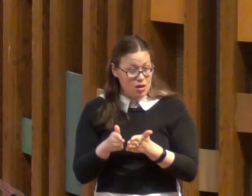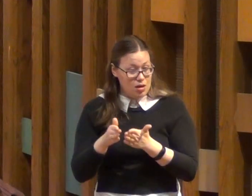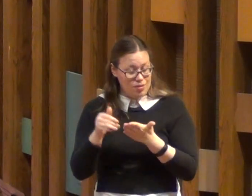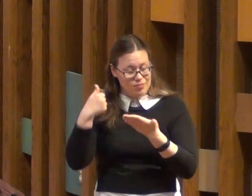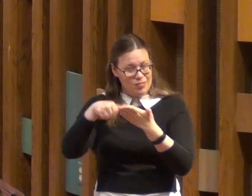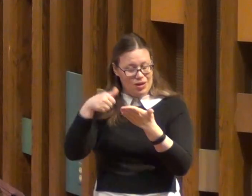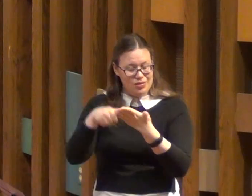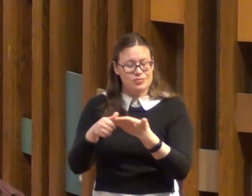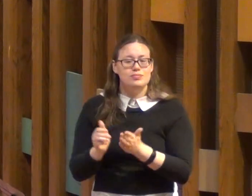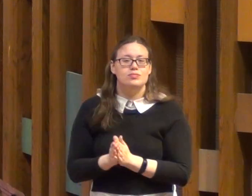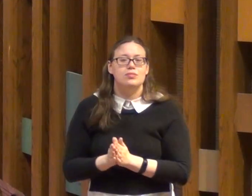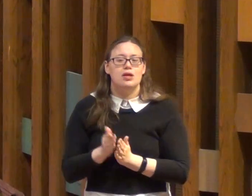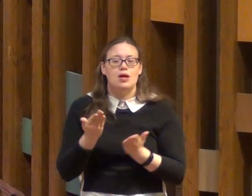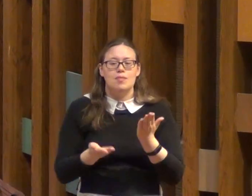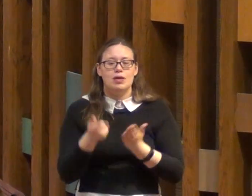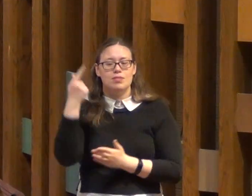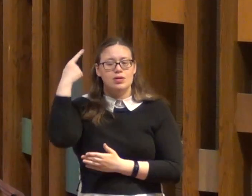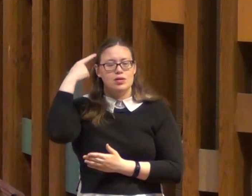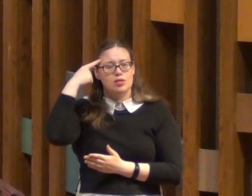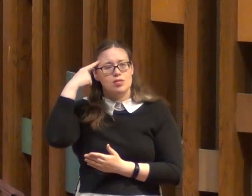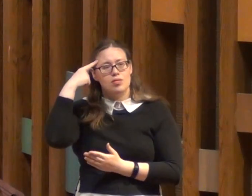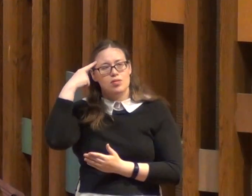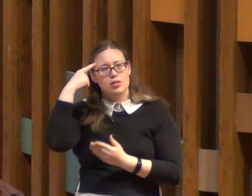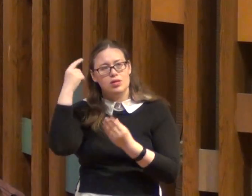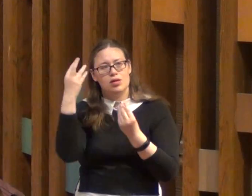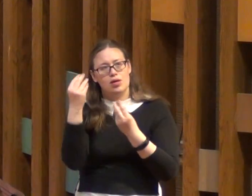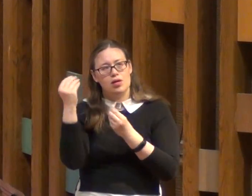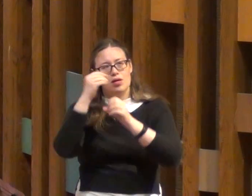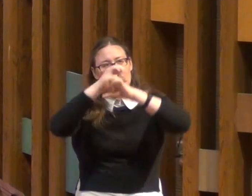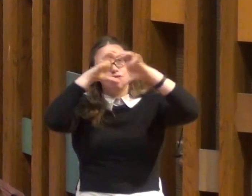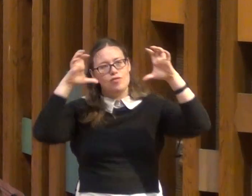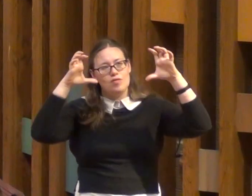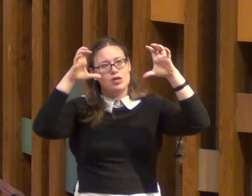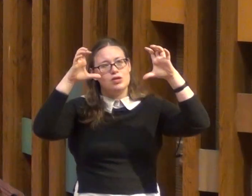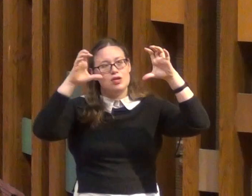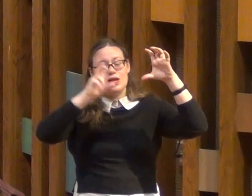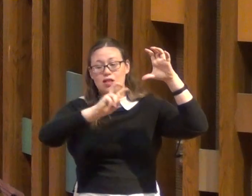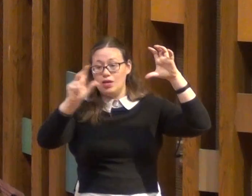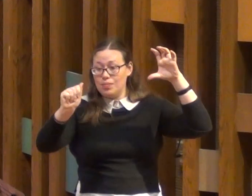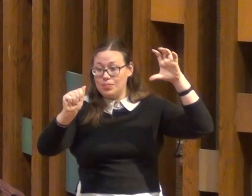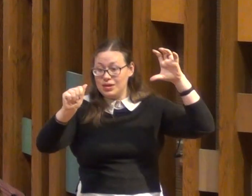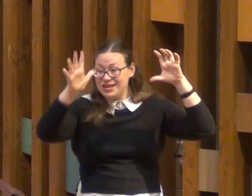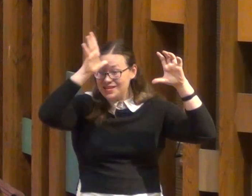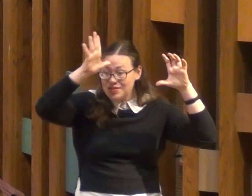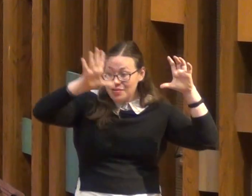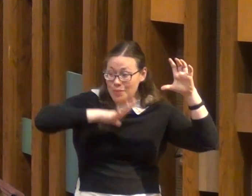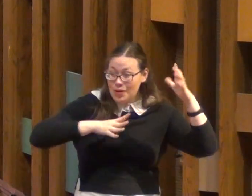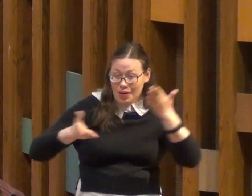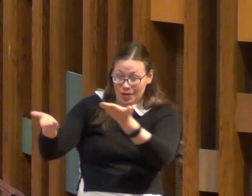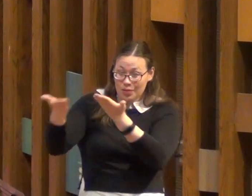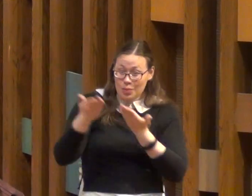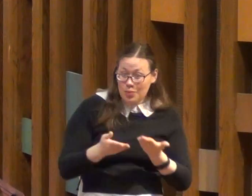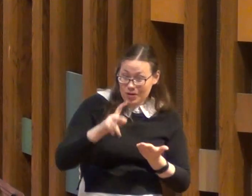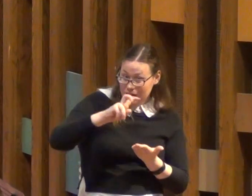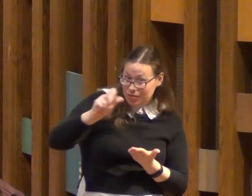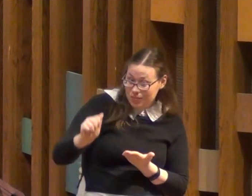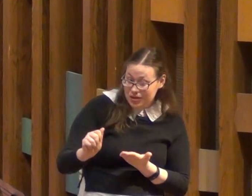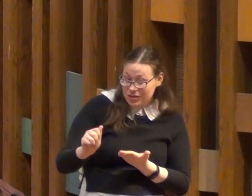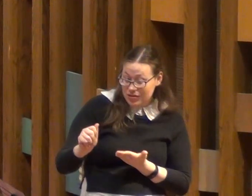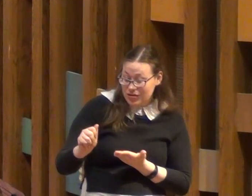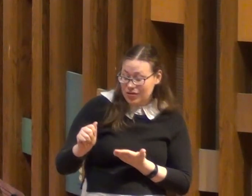Perhaps you think, if you like pizza once in a while, of the pizza man who appears on your